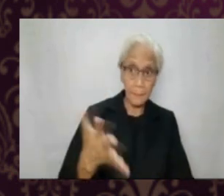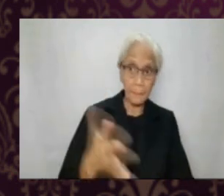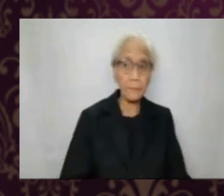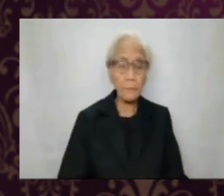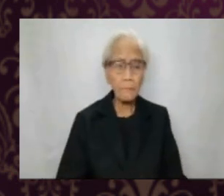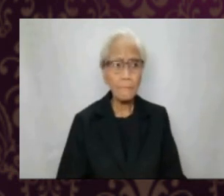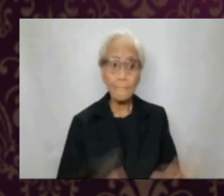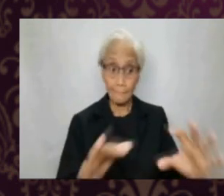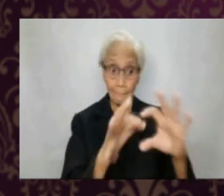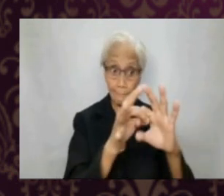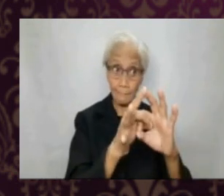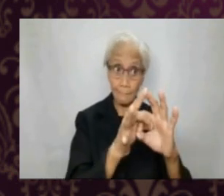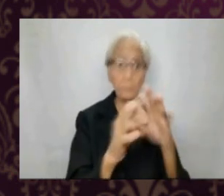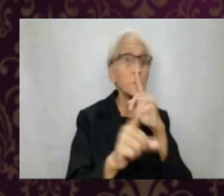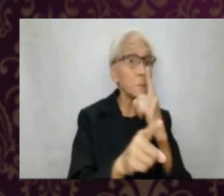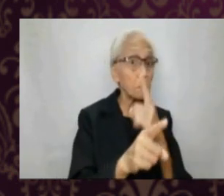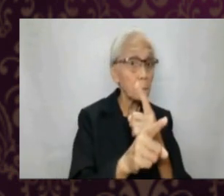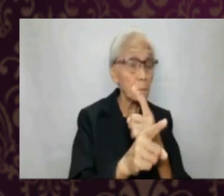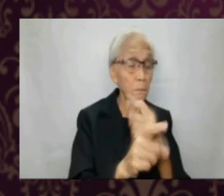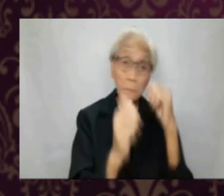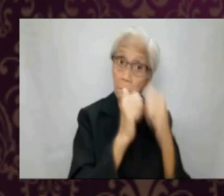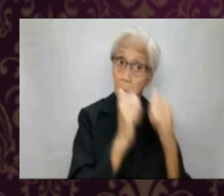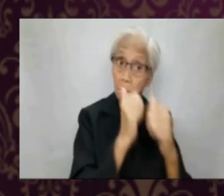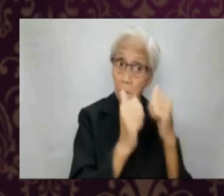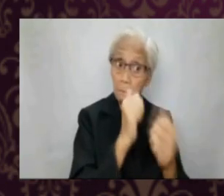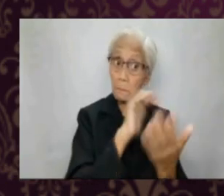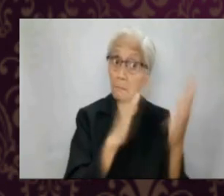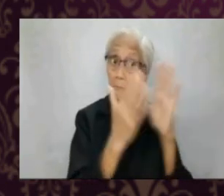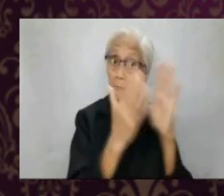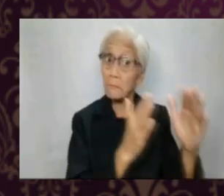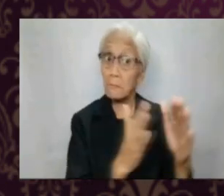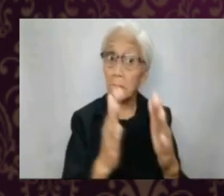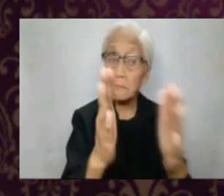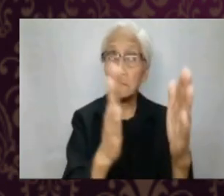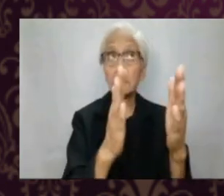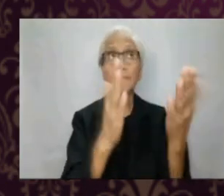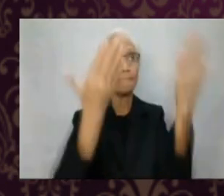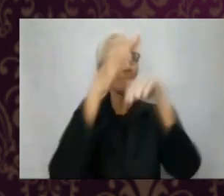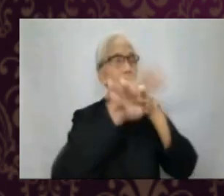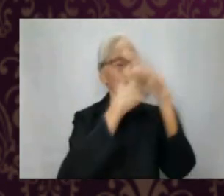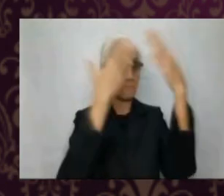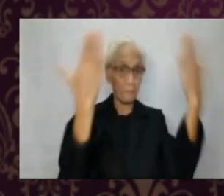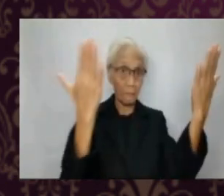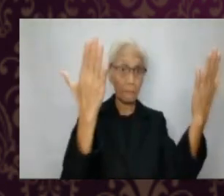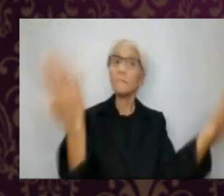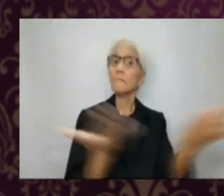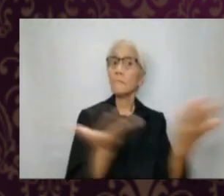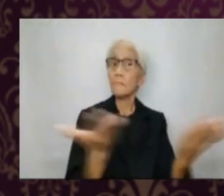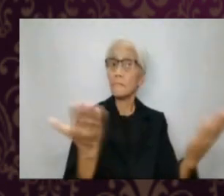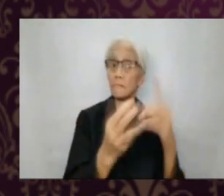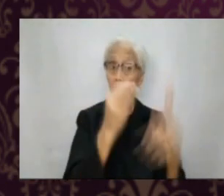pray for them. Number five, belonging to the truth means being an